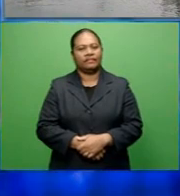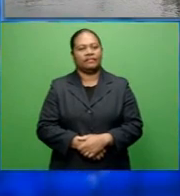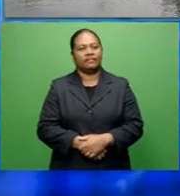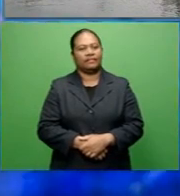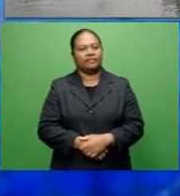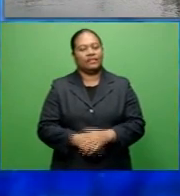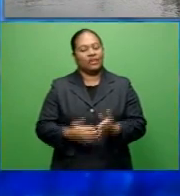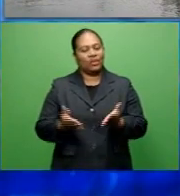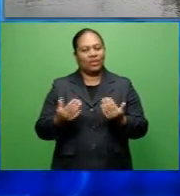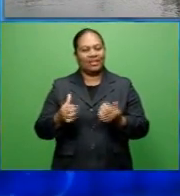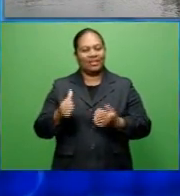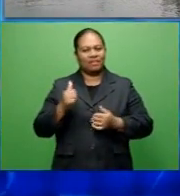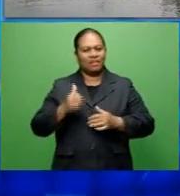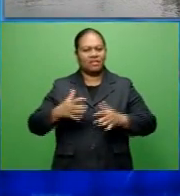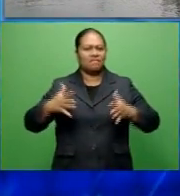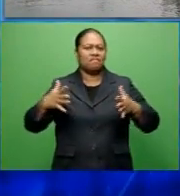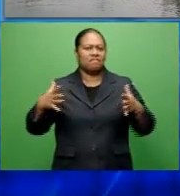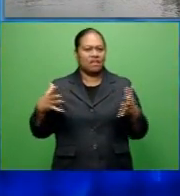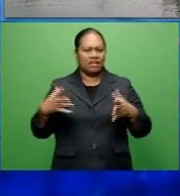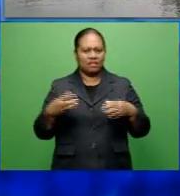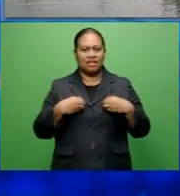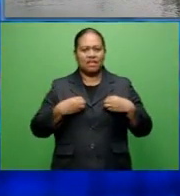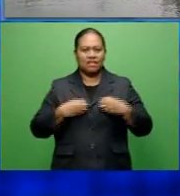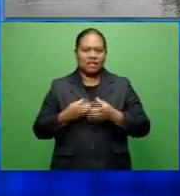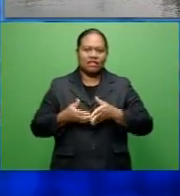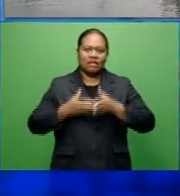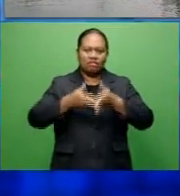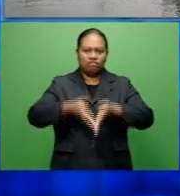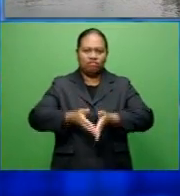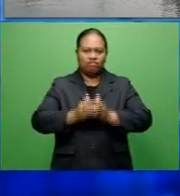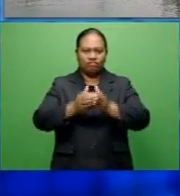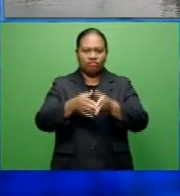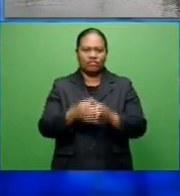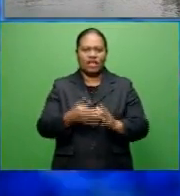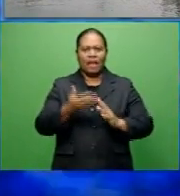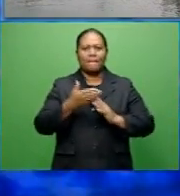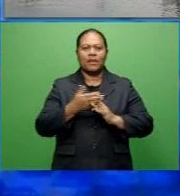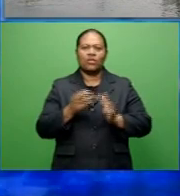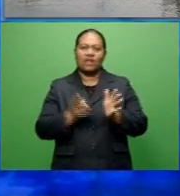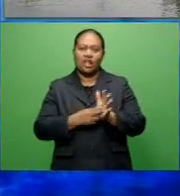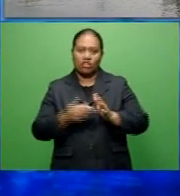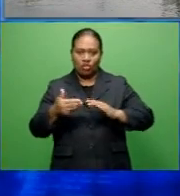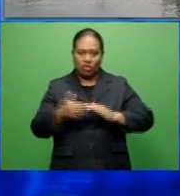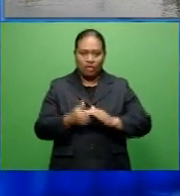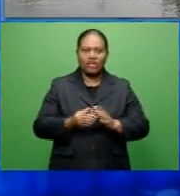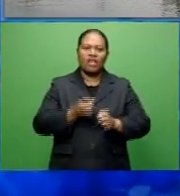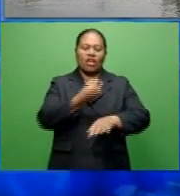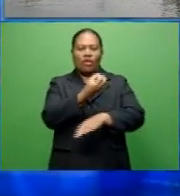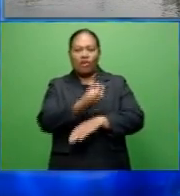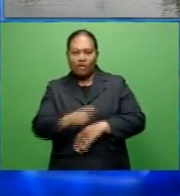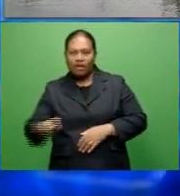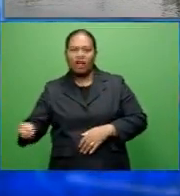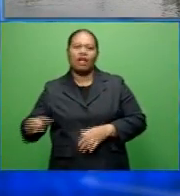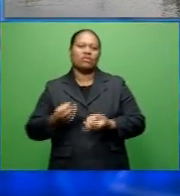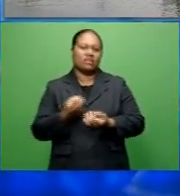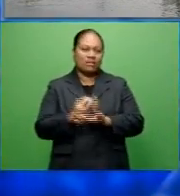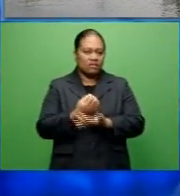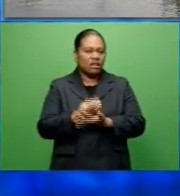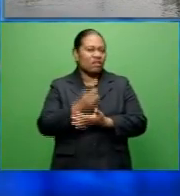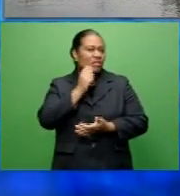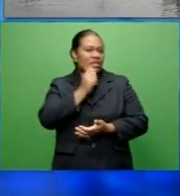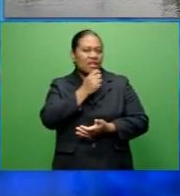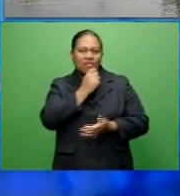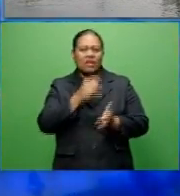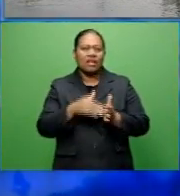Welcome back. Large commercial vessels in the sheltered areas between Natovi and Ovalau. Soosavu and Tabuni were allowed to